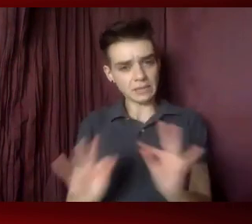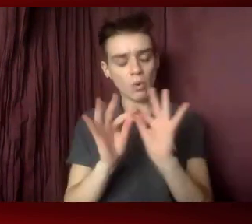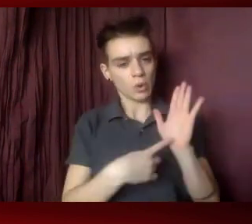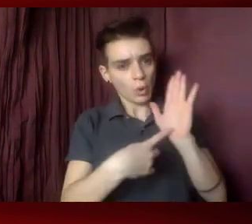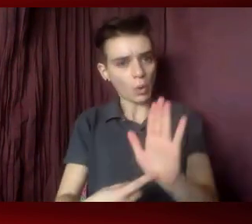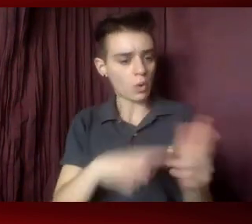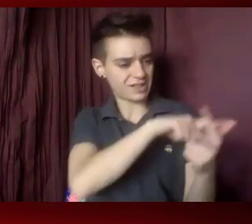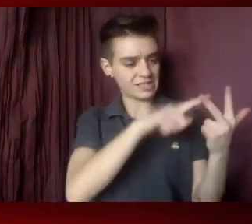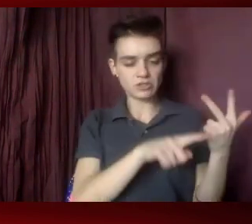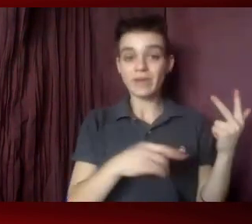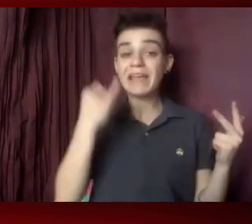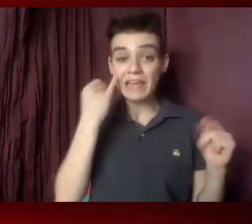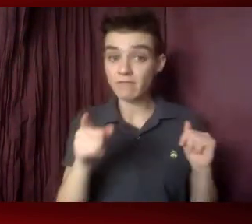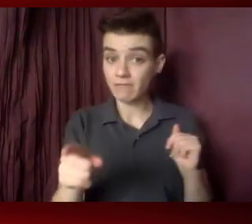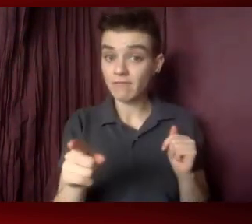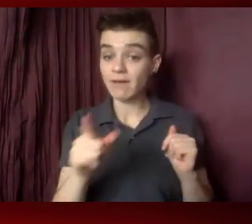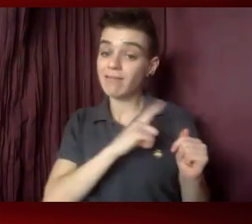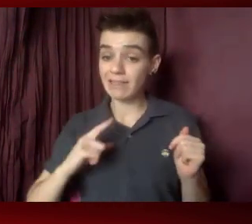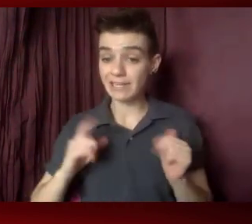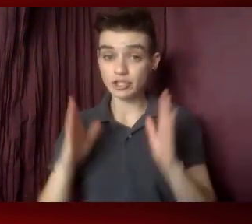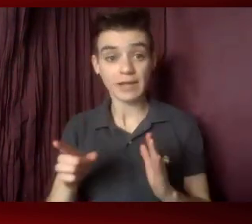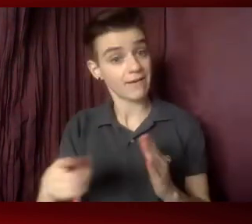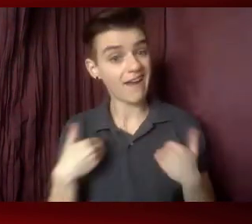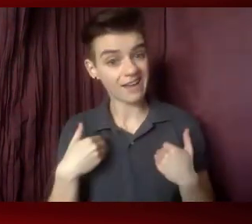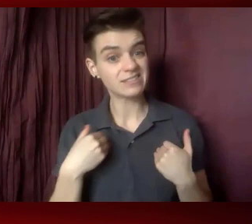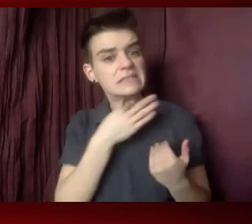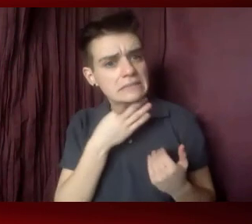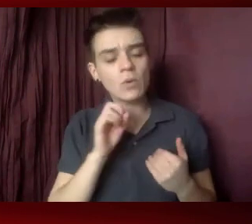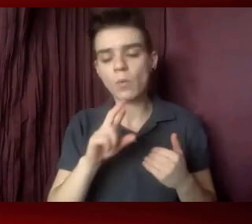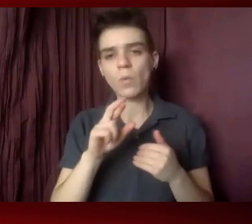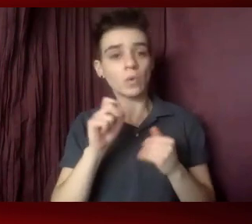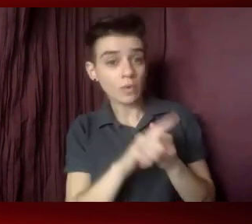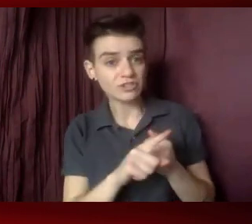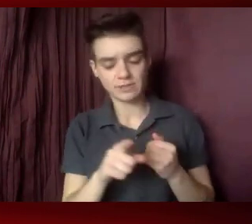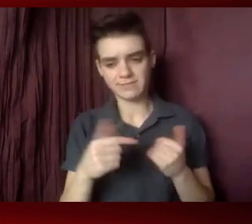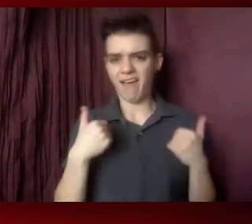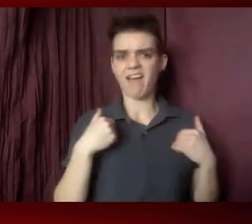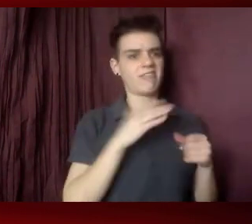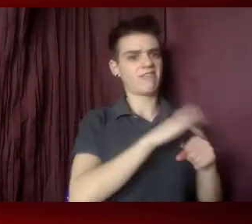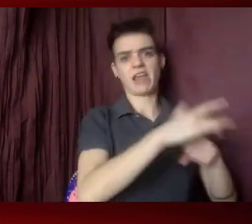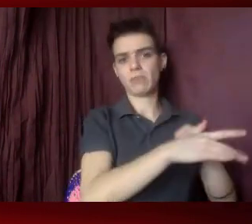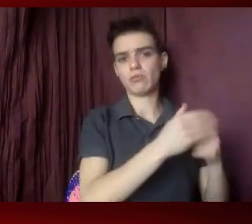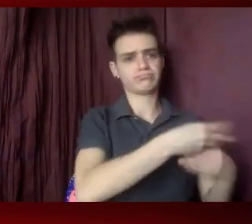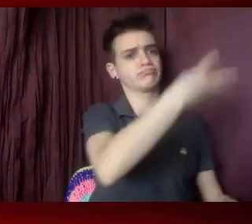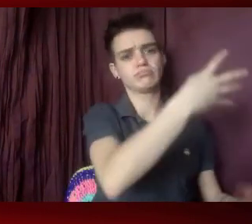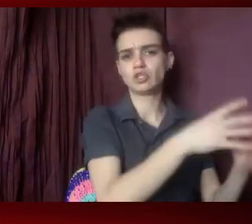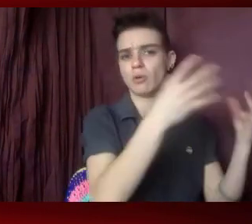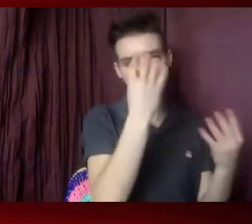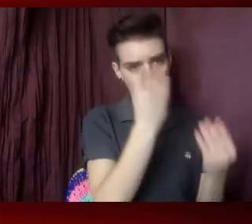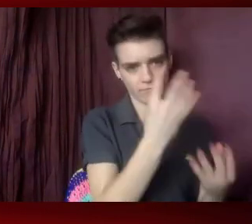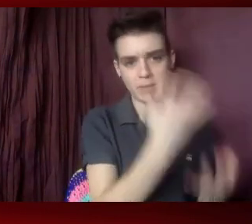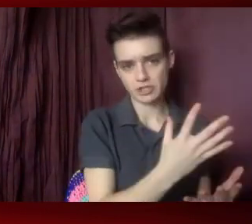any questions that do come up later, there is a whole host of information that's available to them in their AIDS Watch